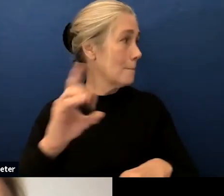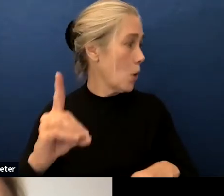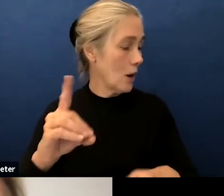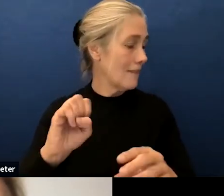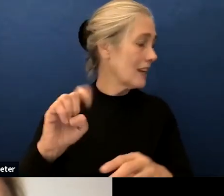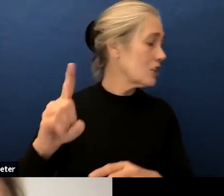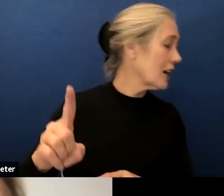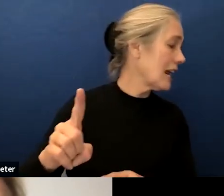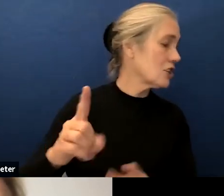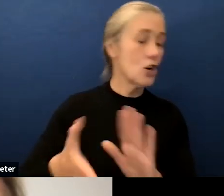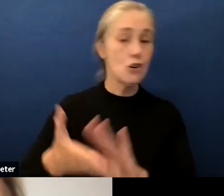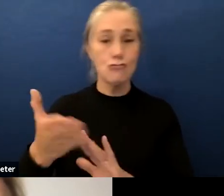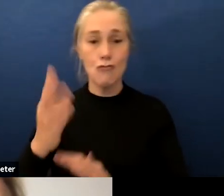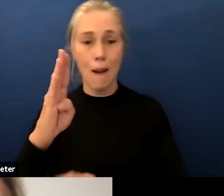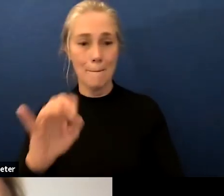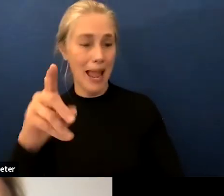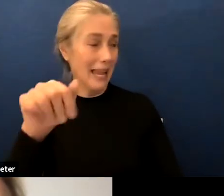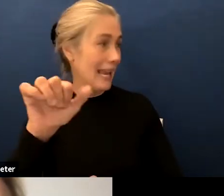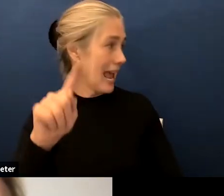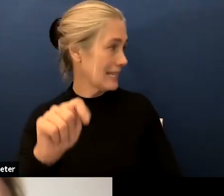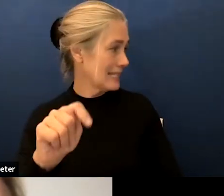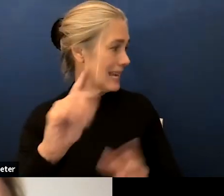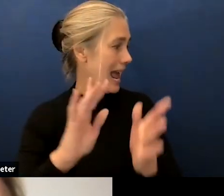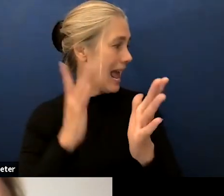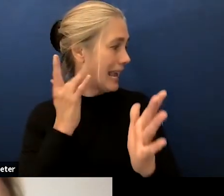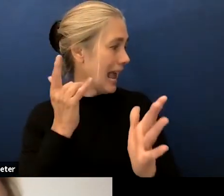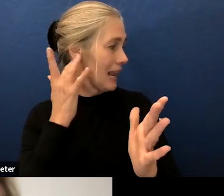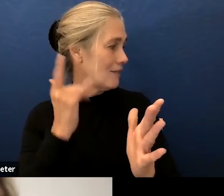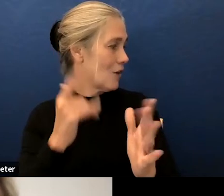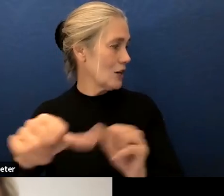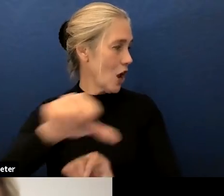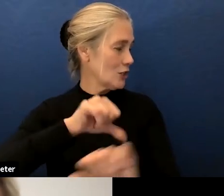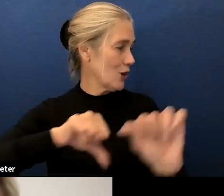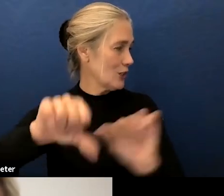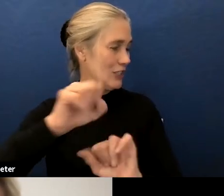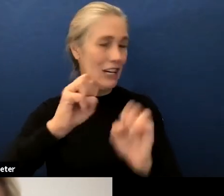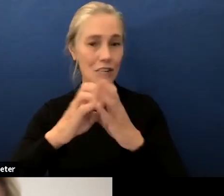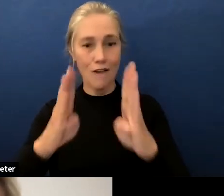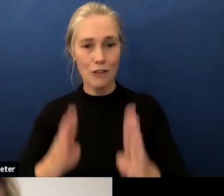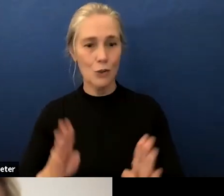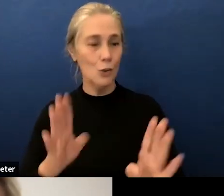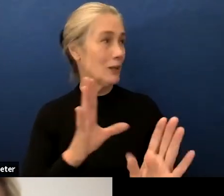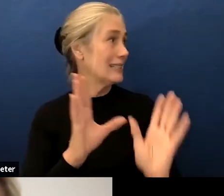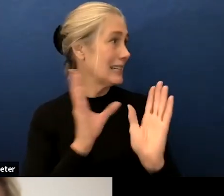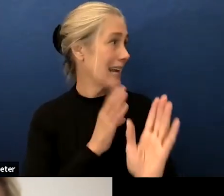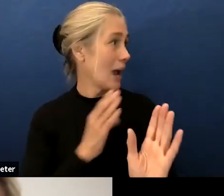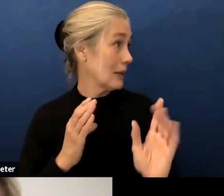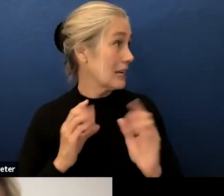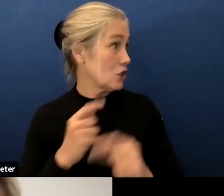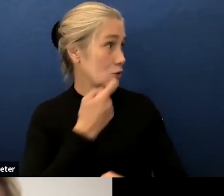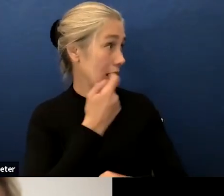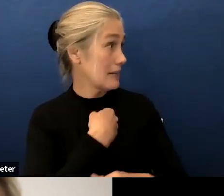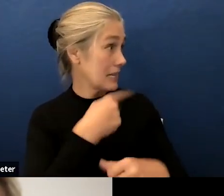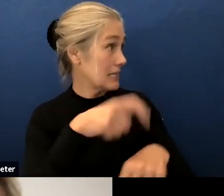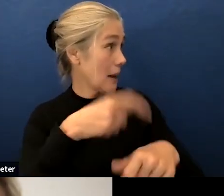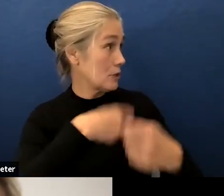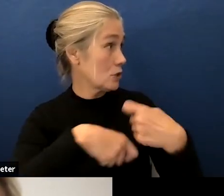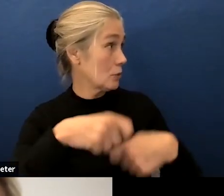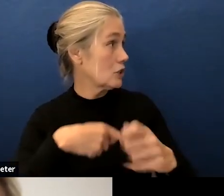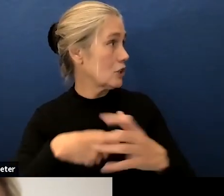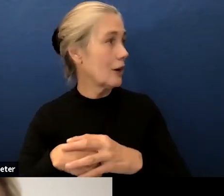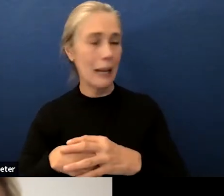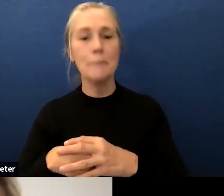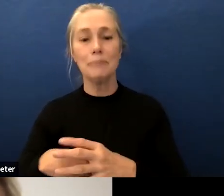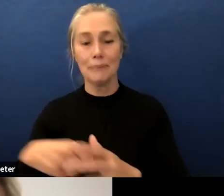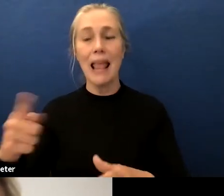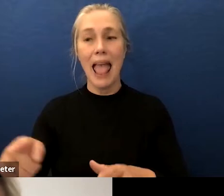cask which is the california association of student councils and at that conference i met with